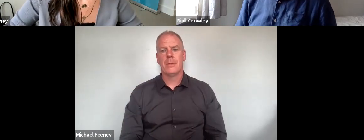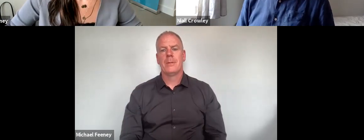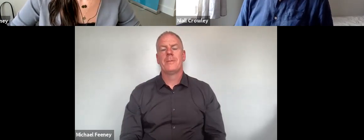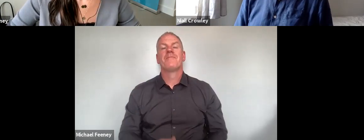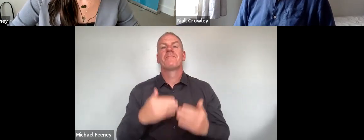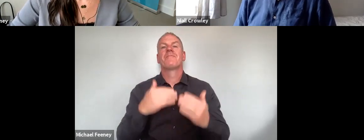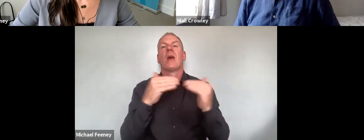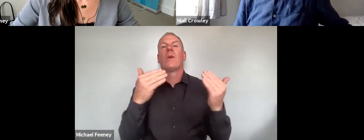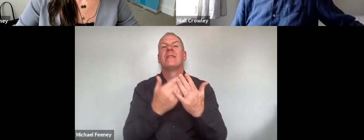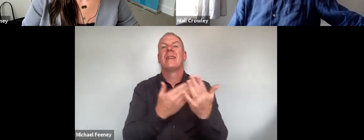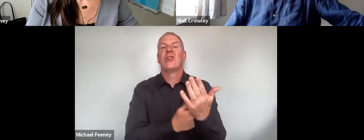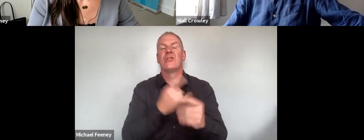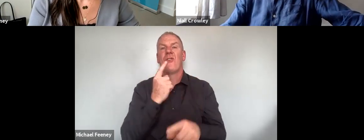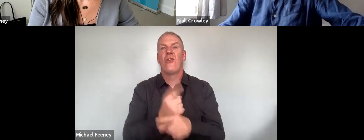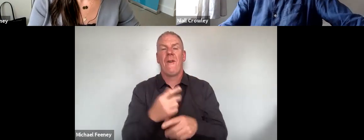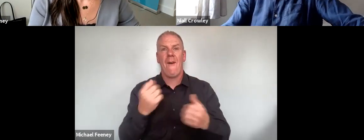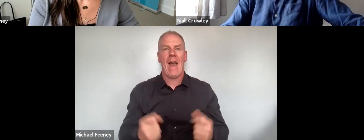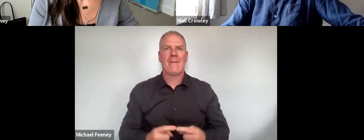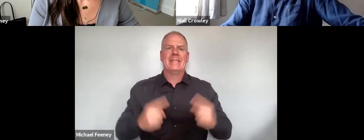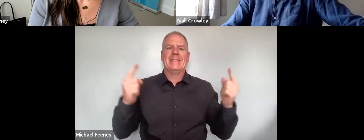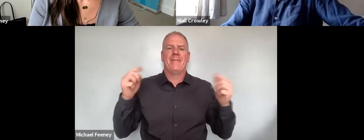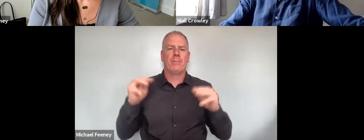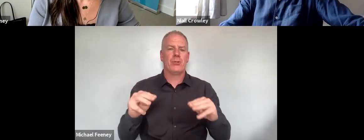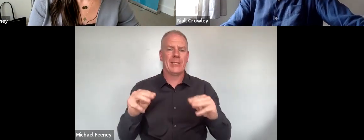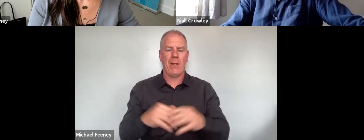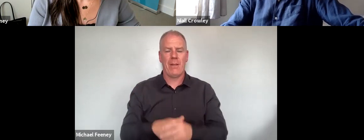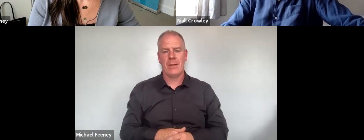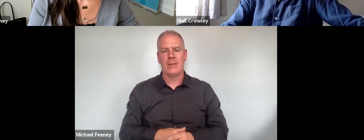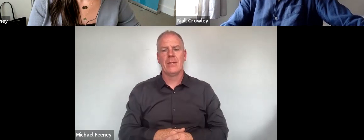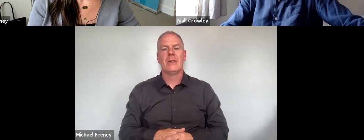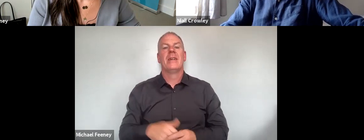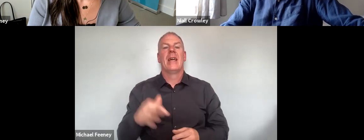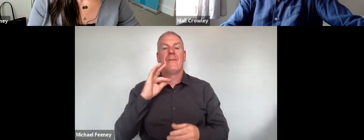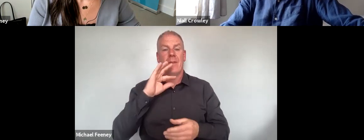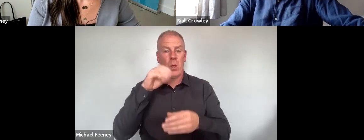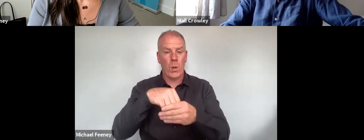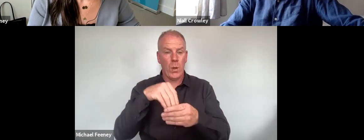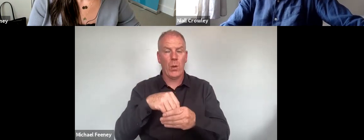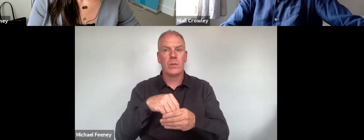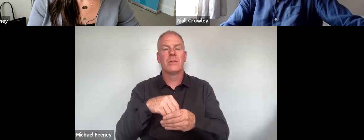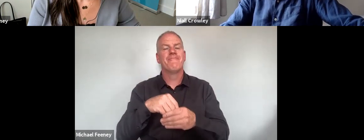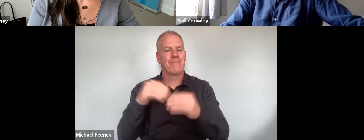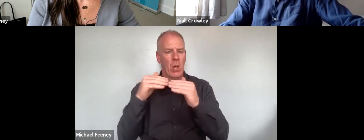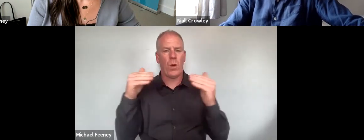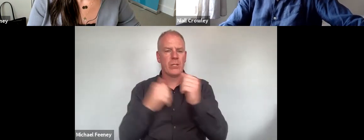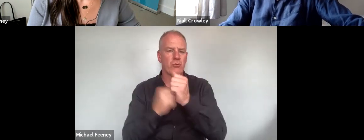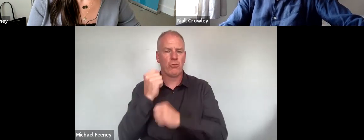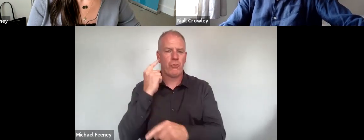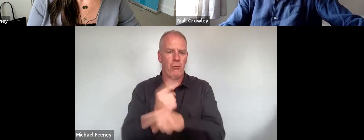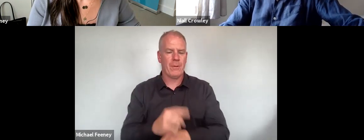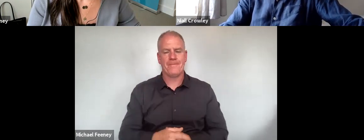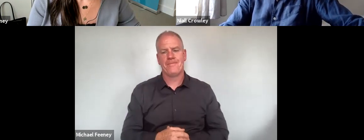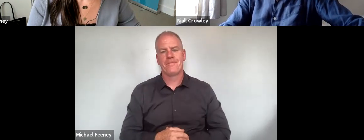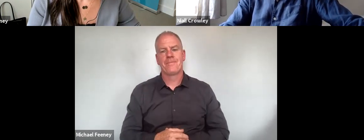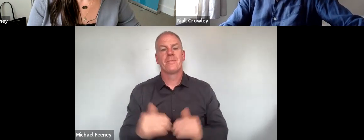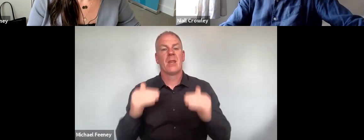legislation stands out for having a different potential in this regard, with its provisions for a dedicated equality architecture. This